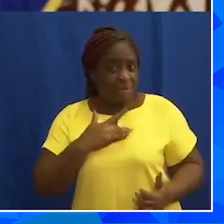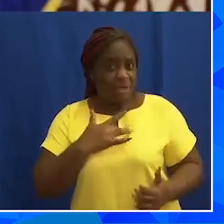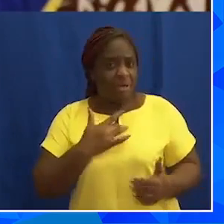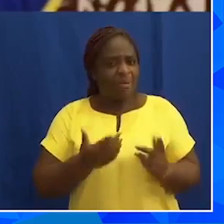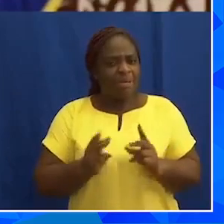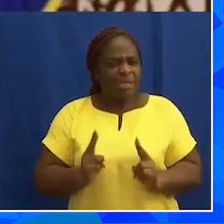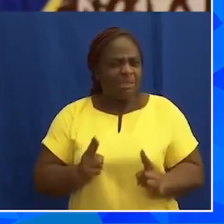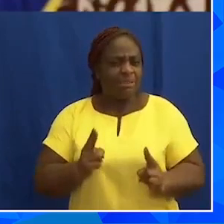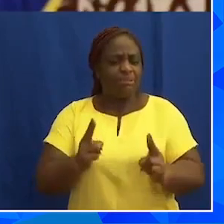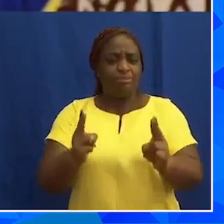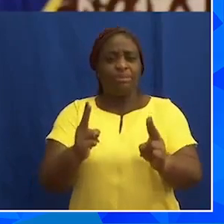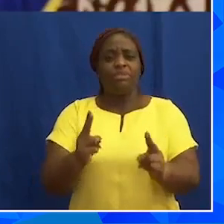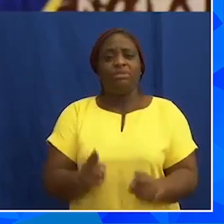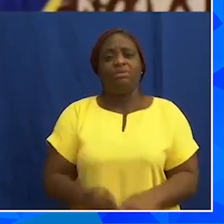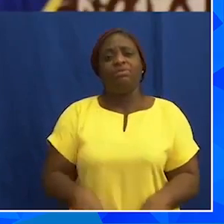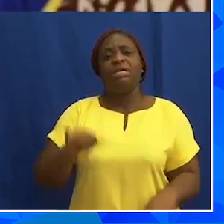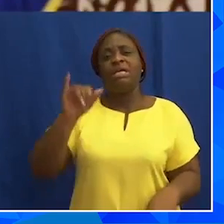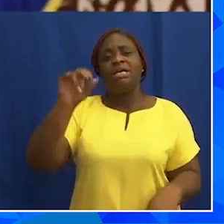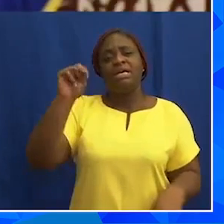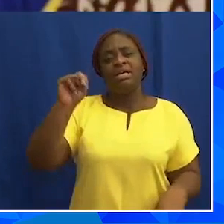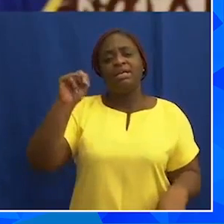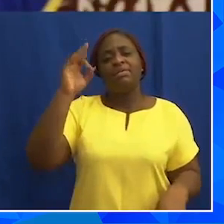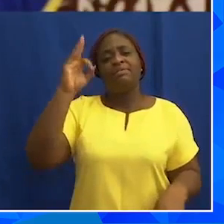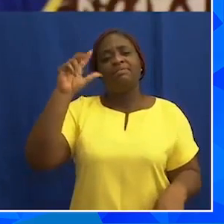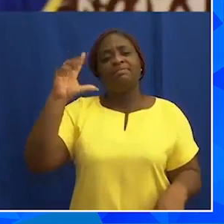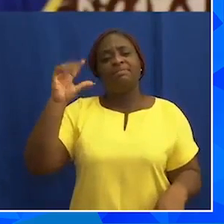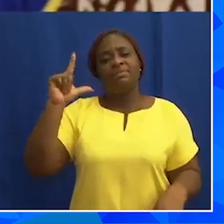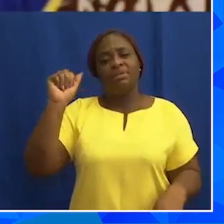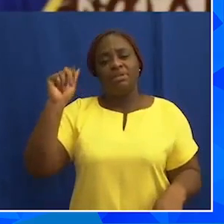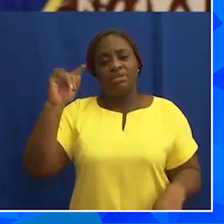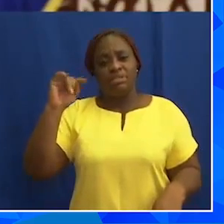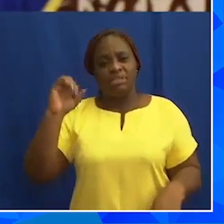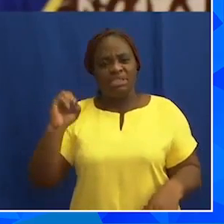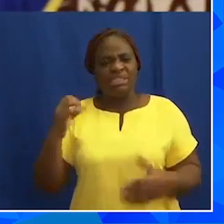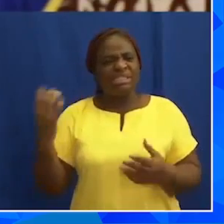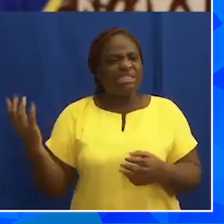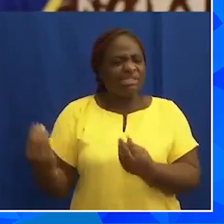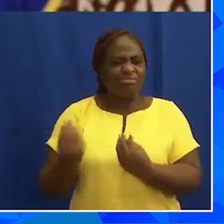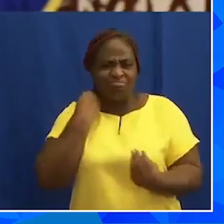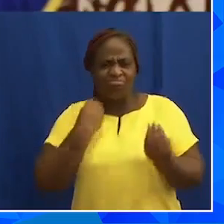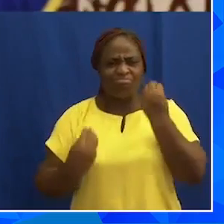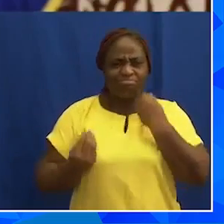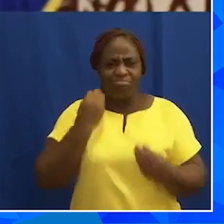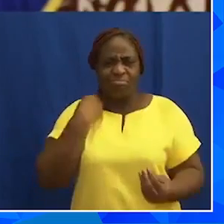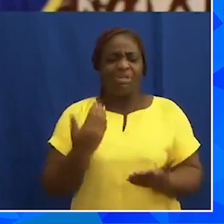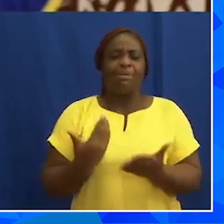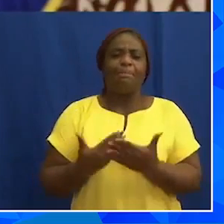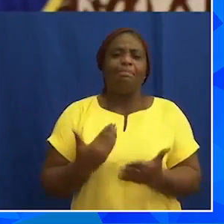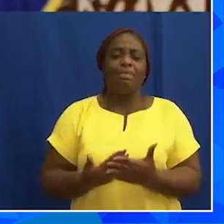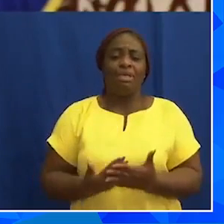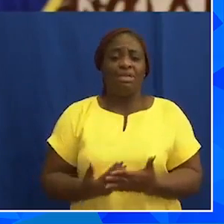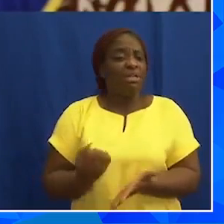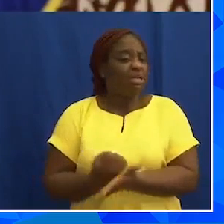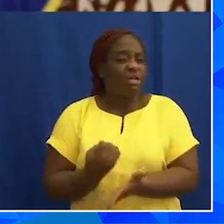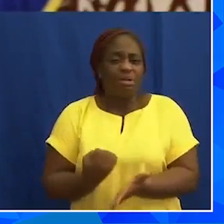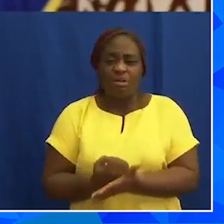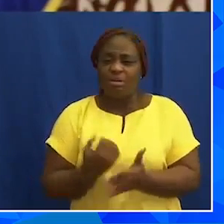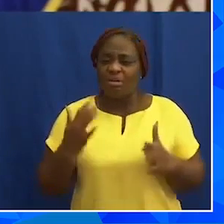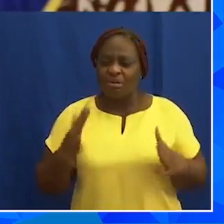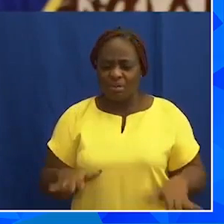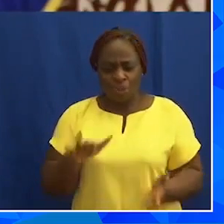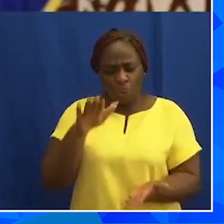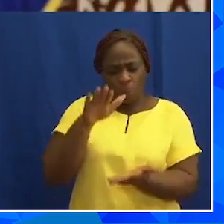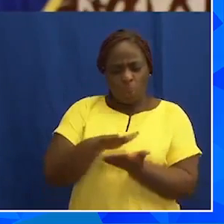speed with which inflation has eaten away people's incomes. economies, big and